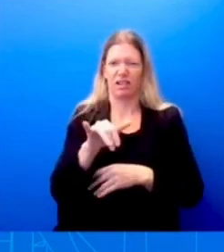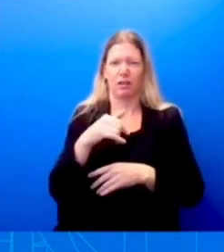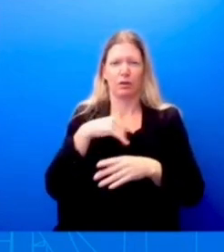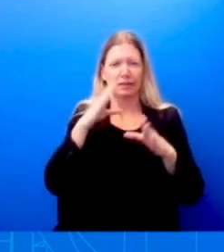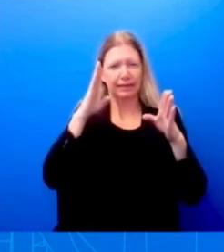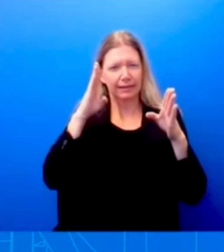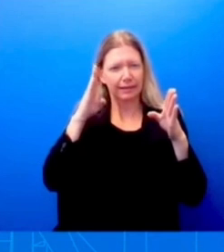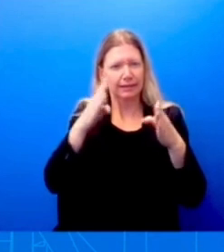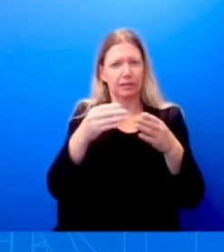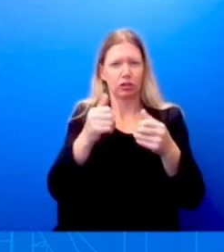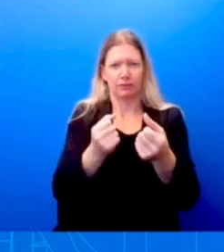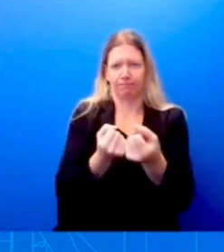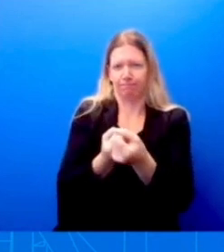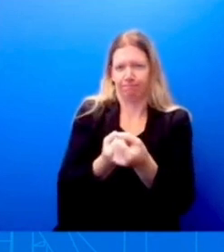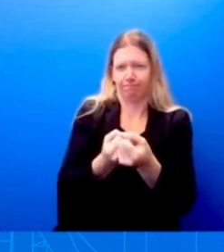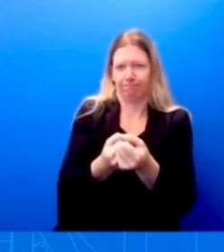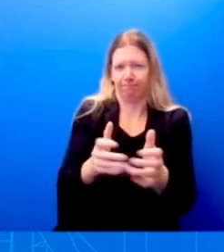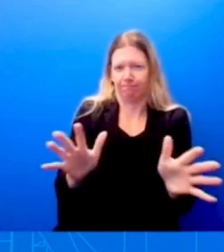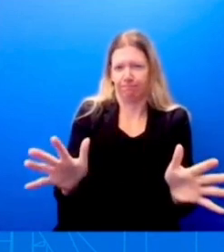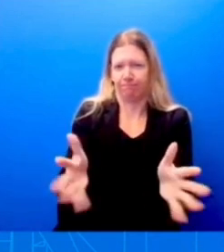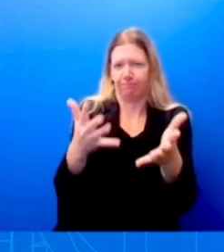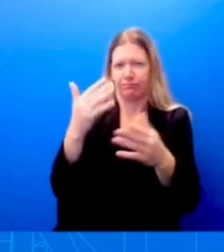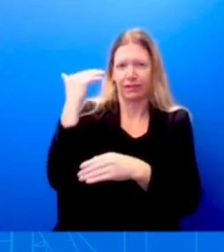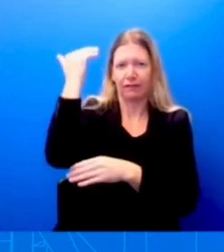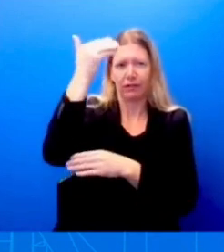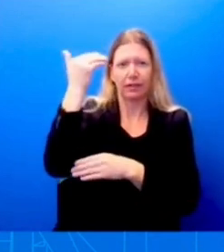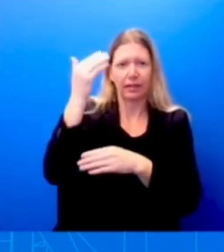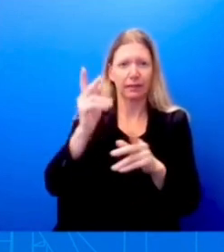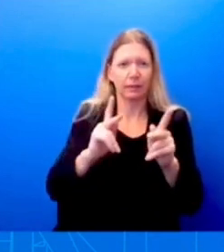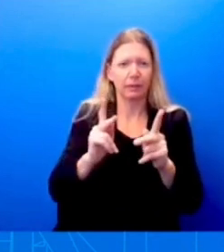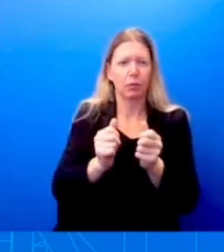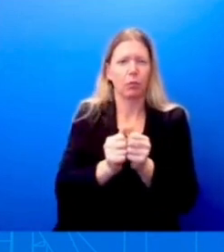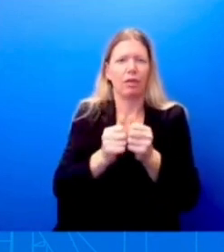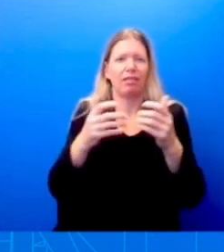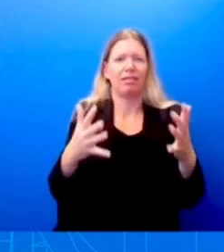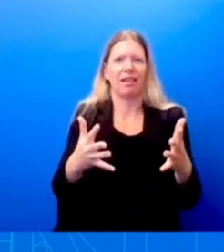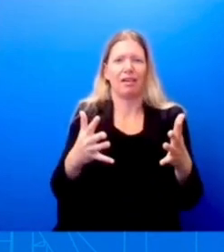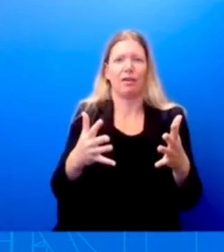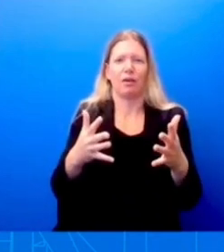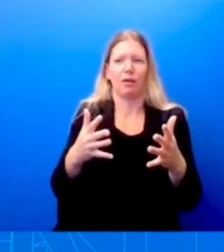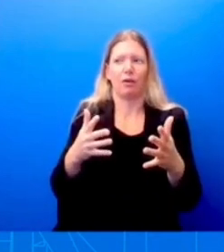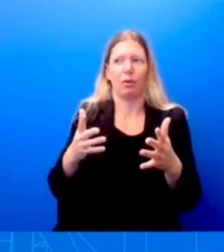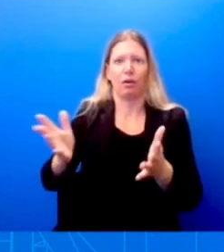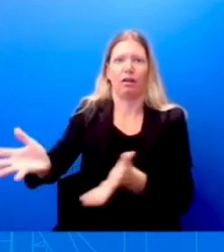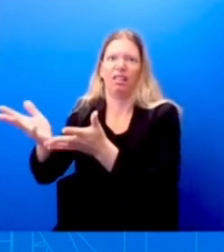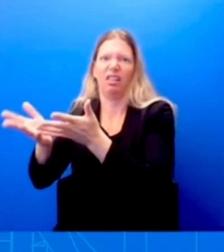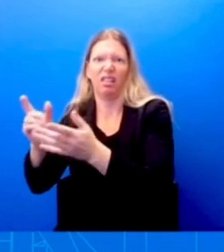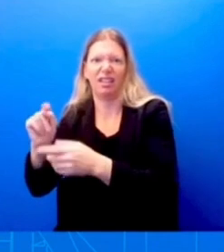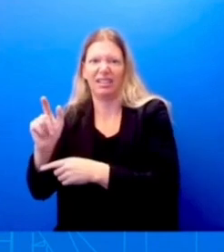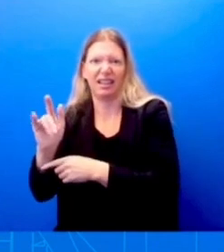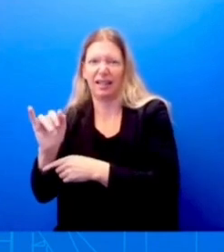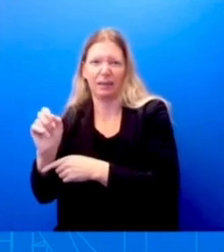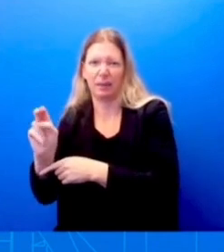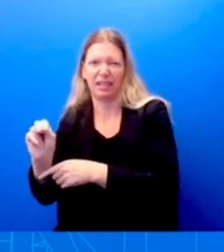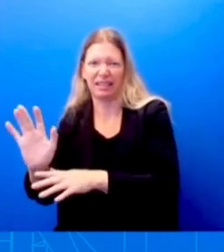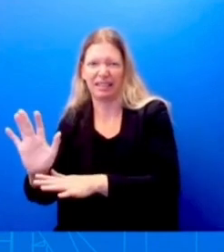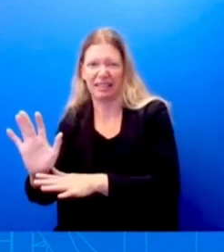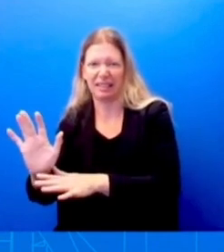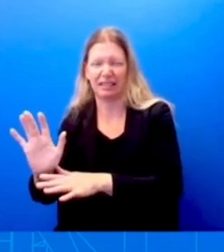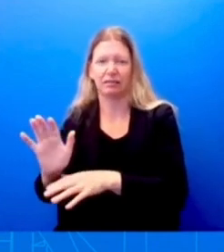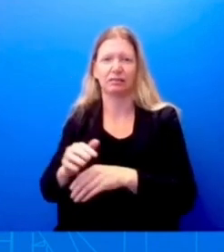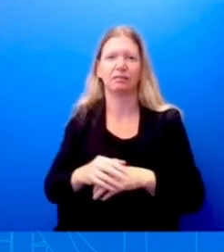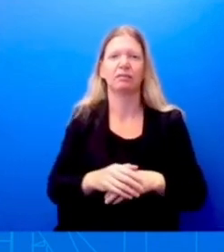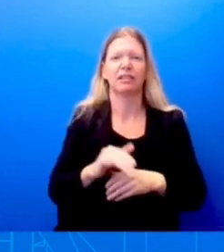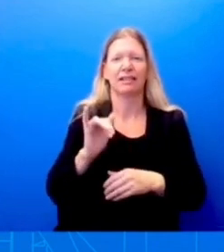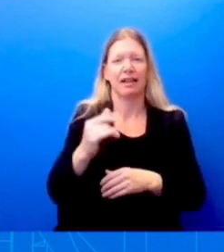people without bolstering the Taliban. Um, and so that's something that we're going to continue to do. Uh, that's something that the president's going to